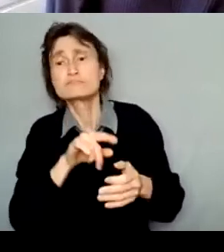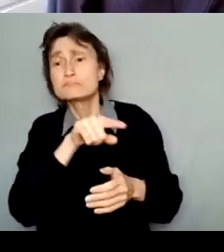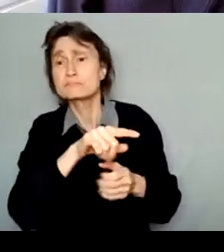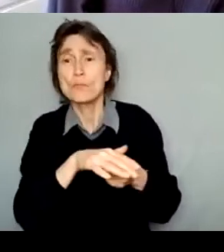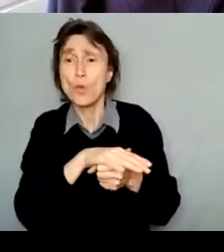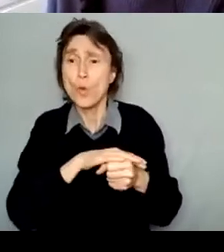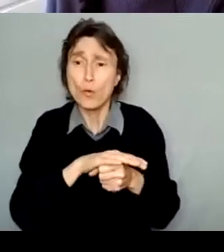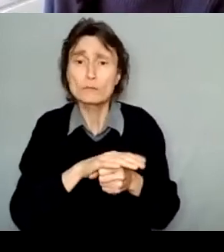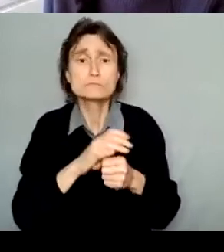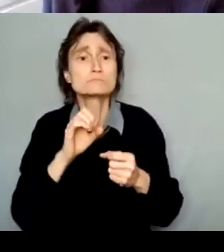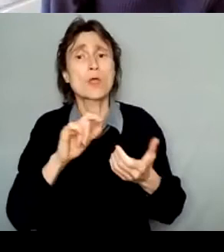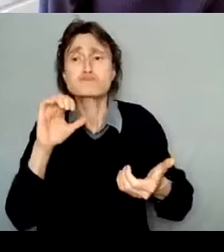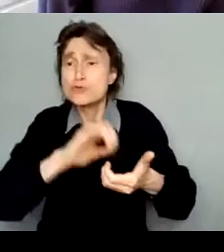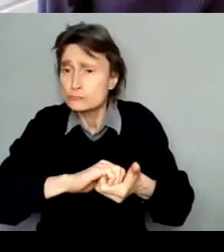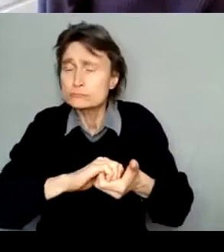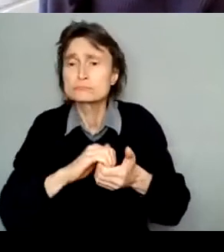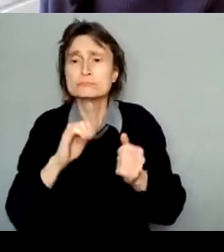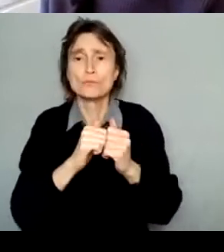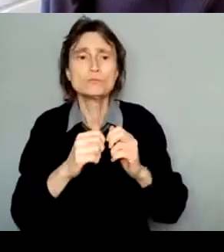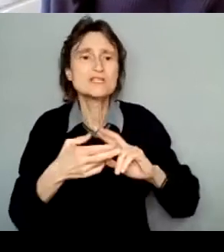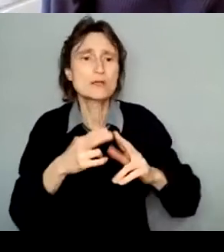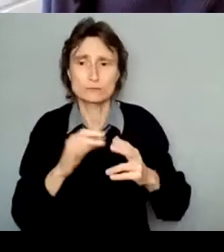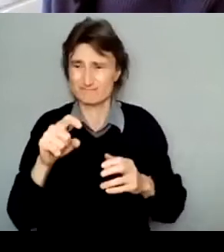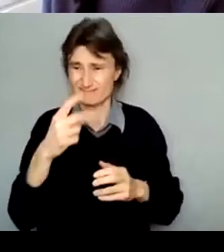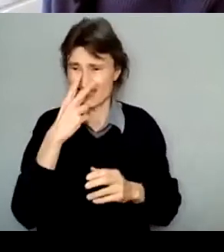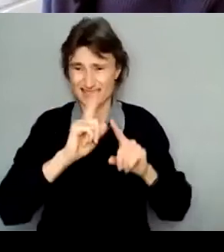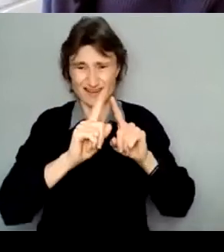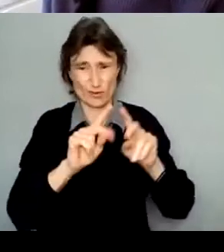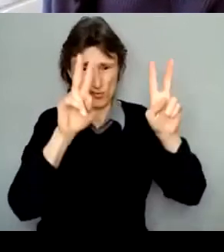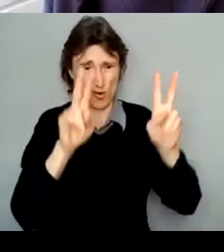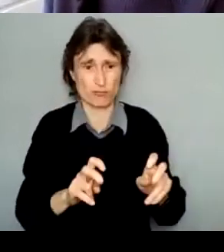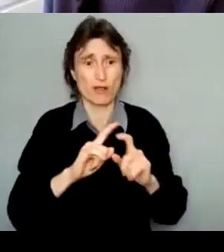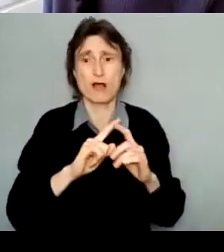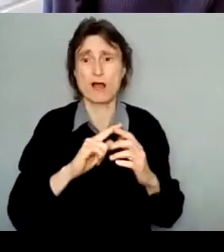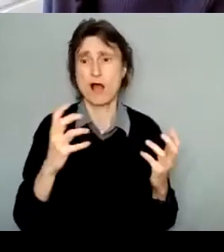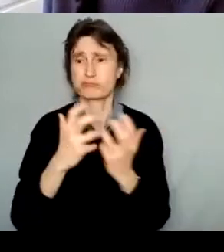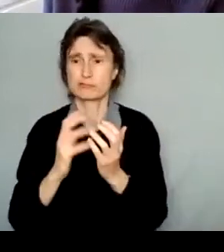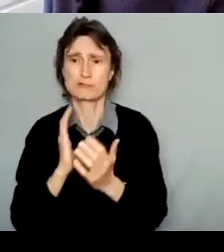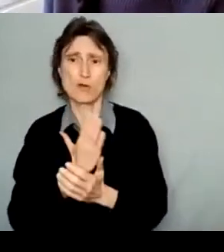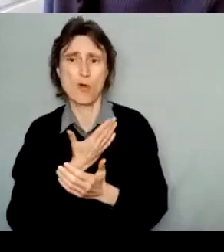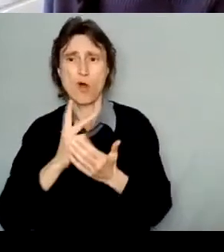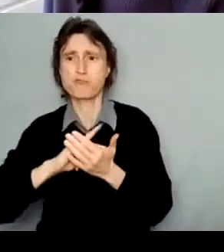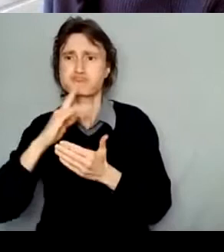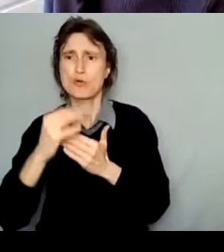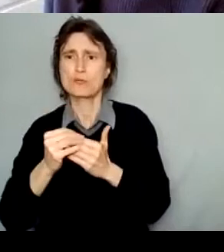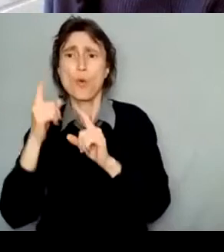initiatives. So as you can see, these clearly tied to the priorities and goals of the program that I mentioned earlier.